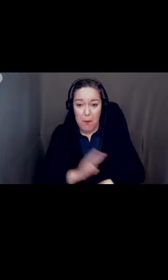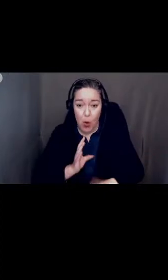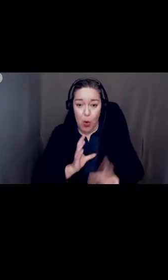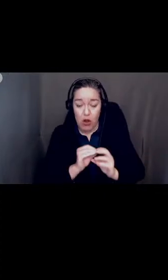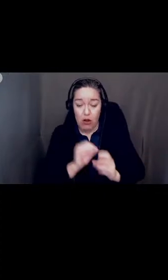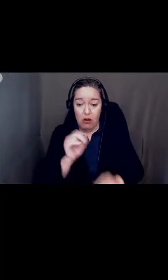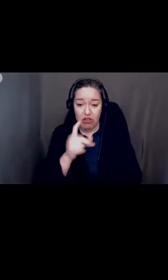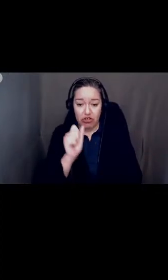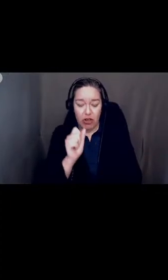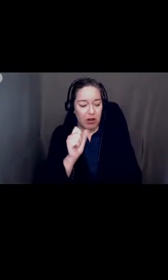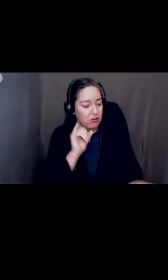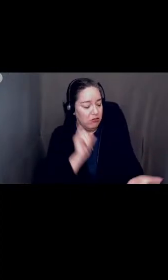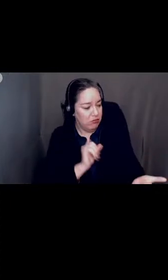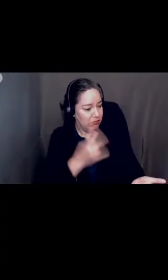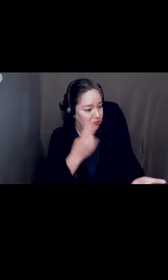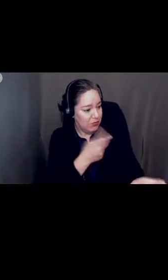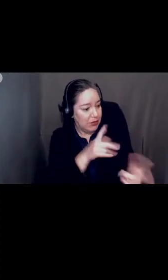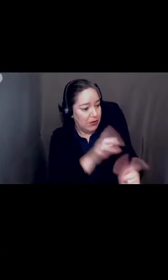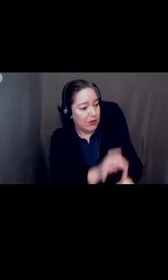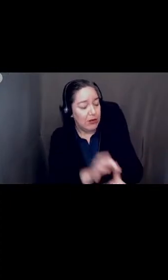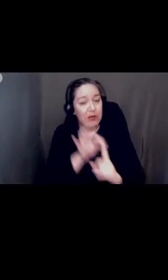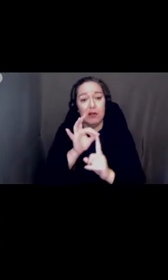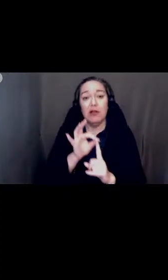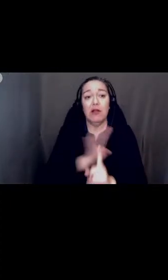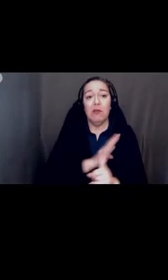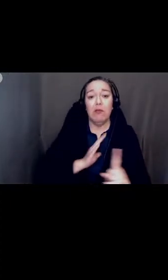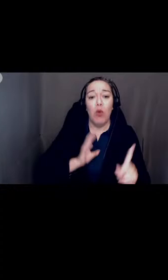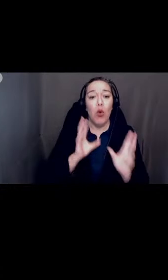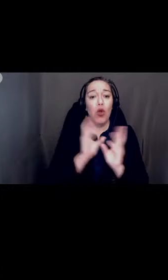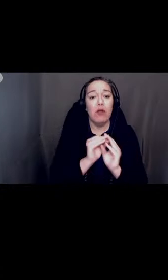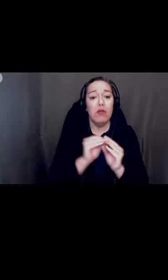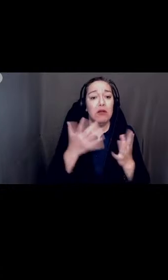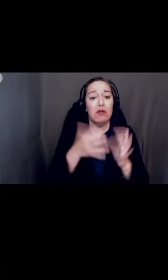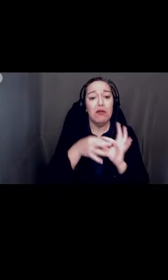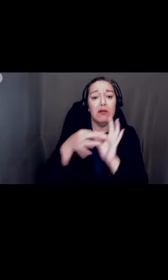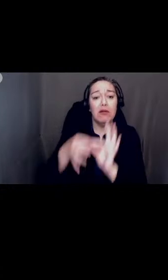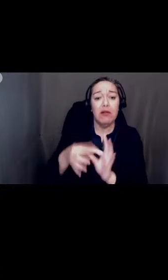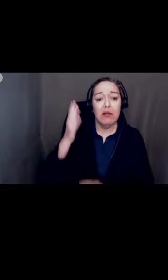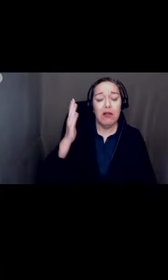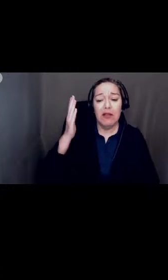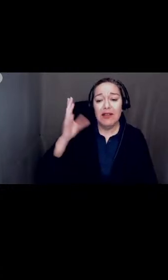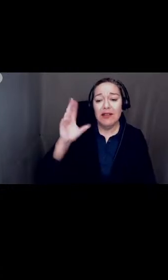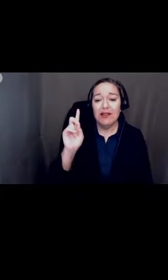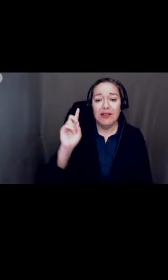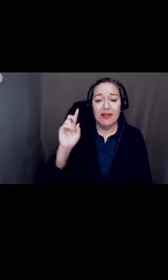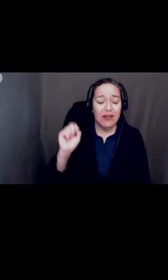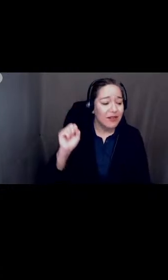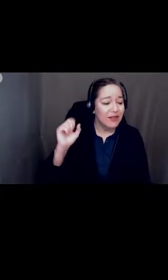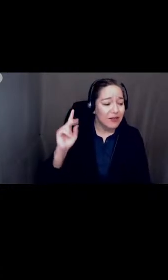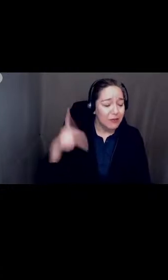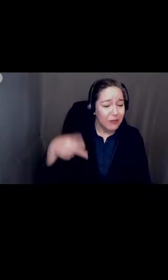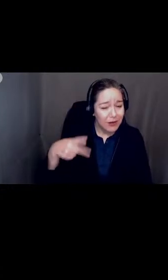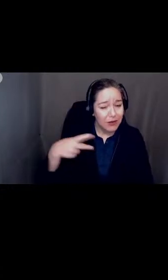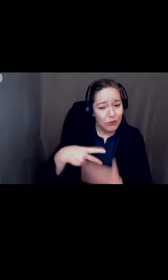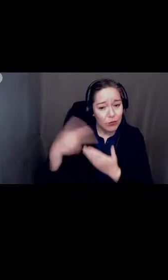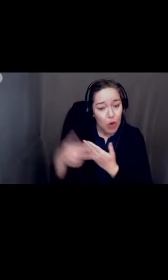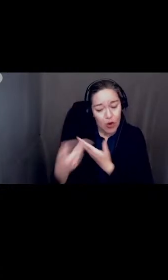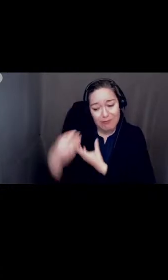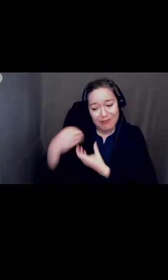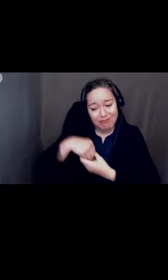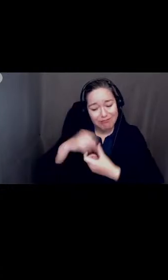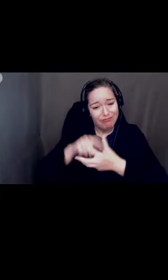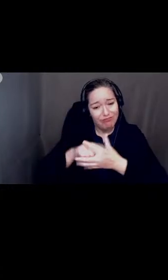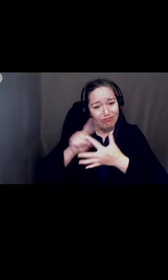decided to have a special board meeting in regards to the presentation of the dsdp program this program consists of items such as